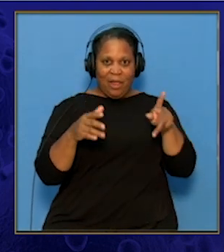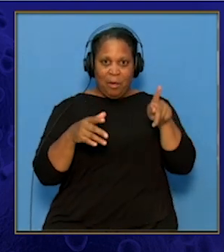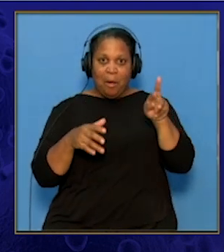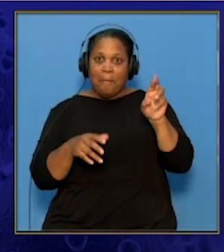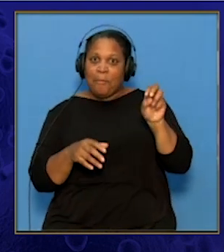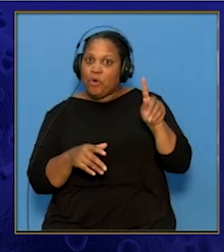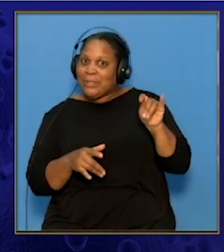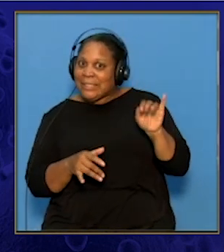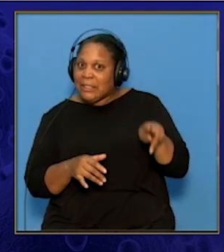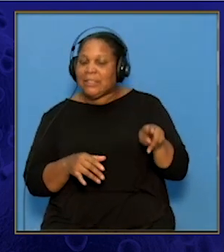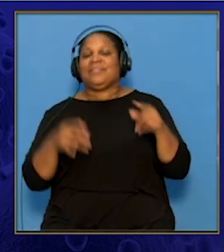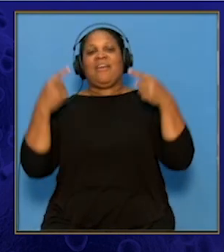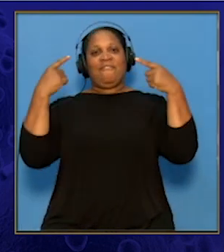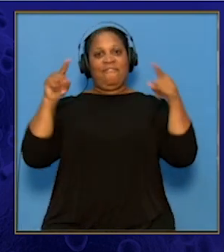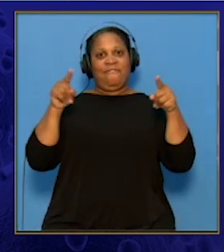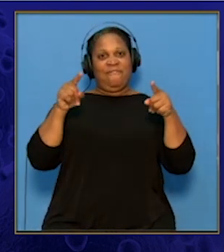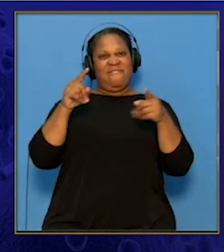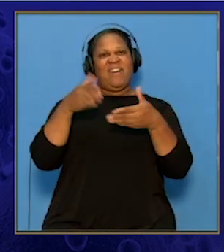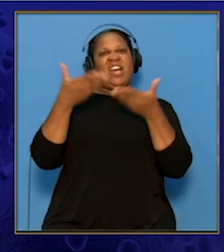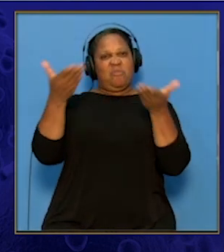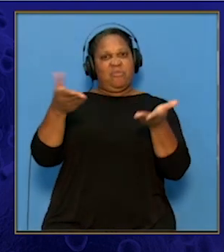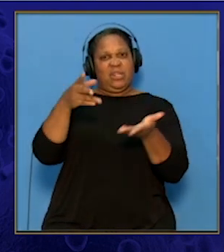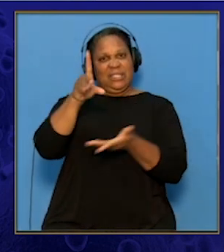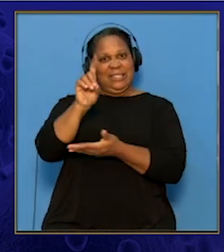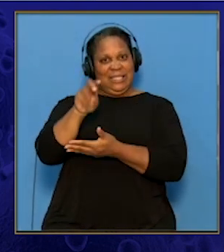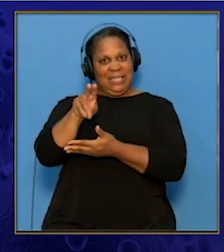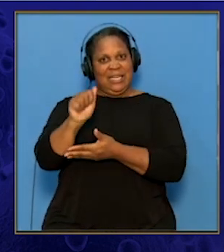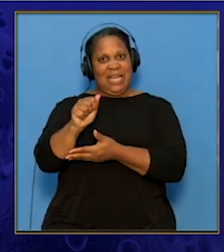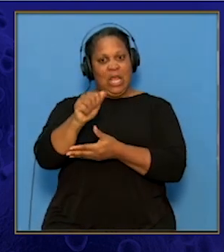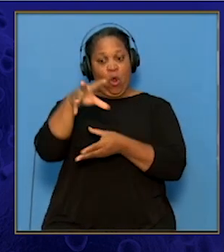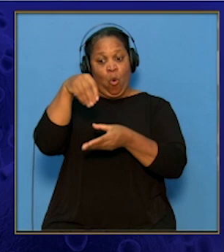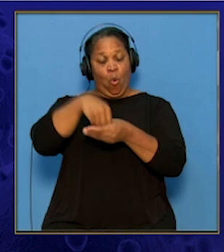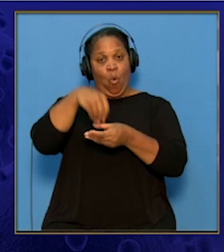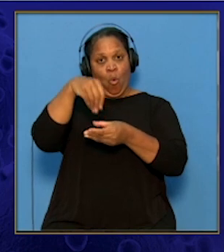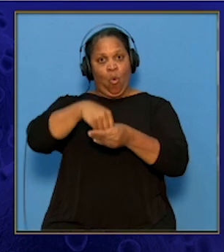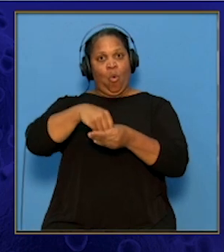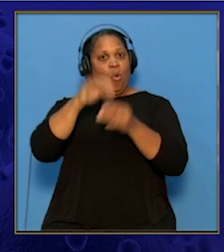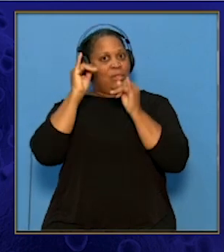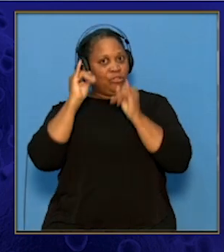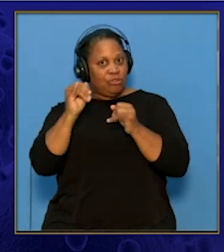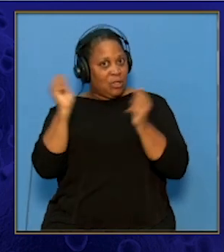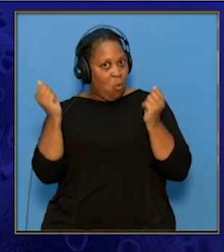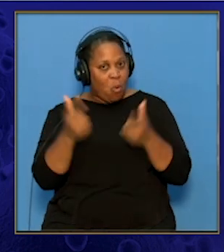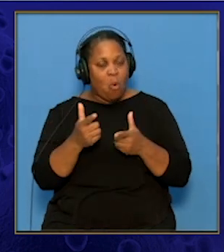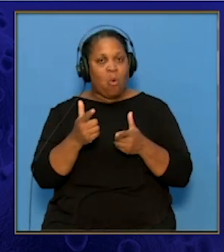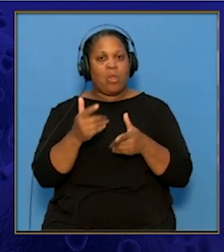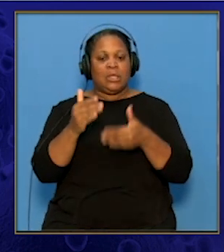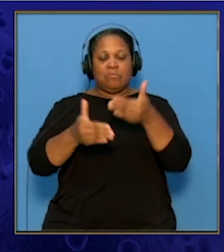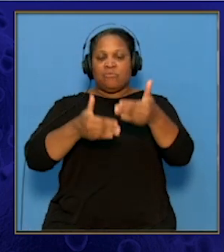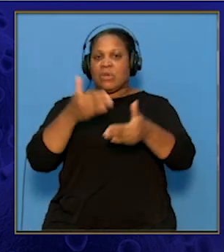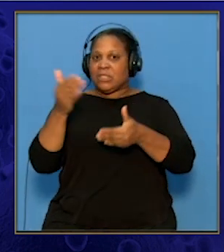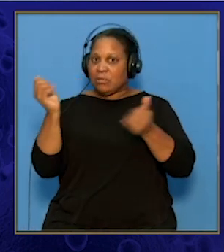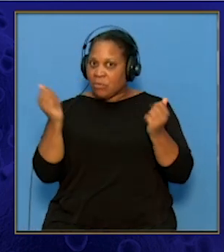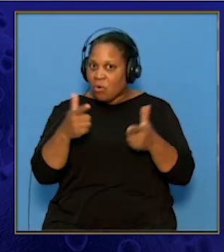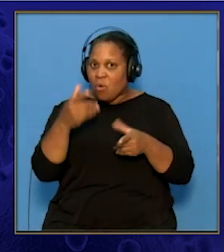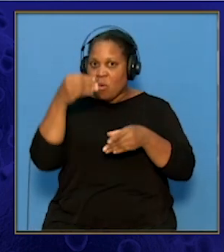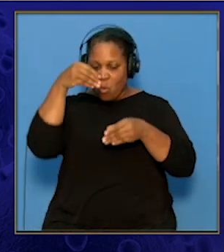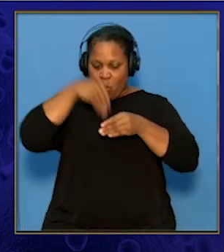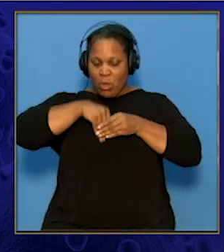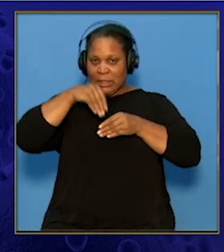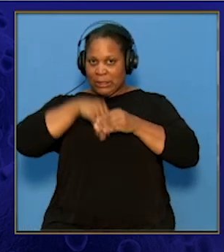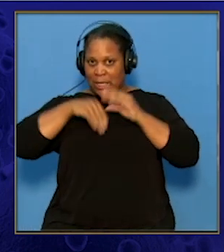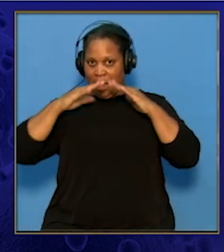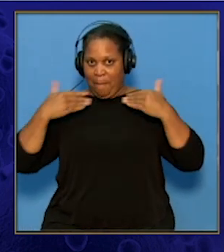products of our DNA, which hold the instructions. This process happens for each and everything made in our body.